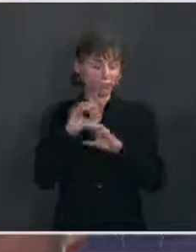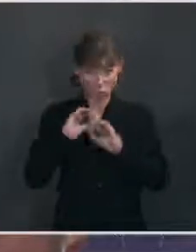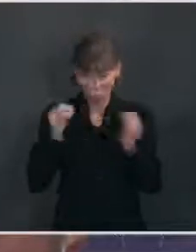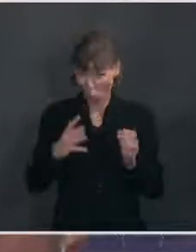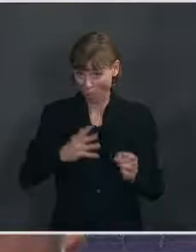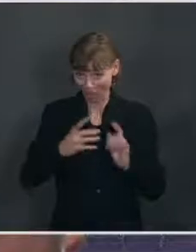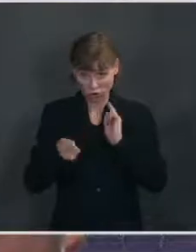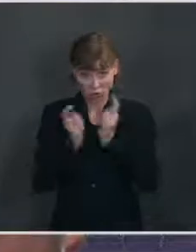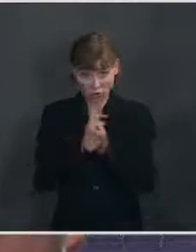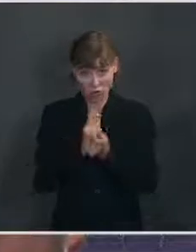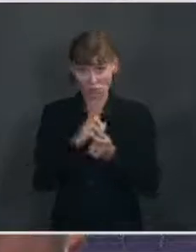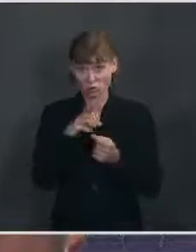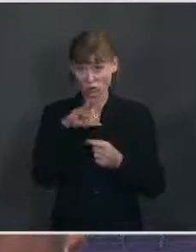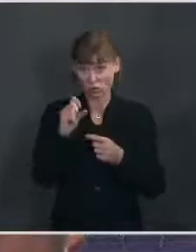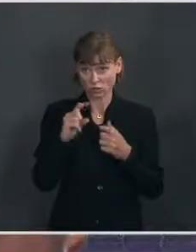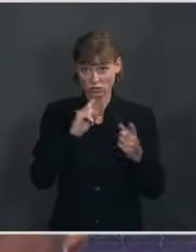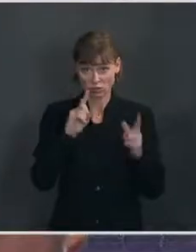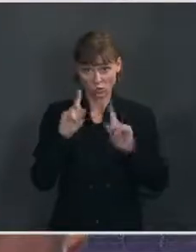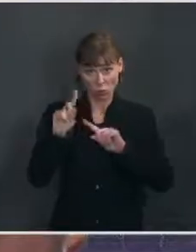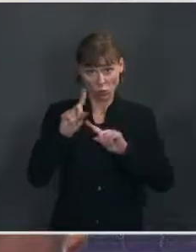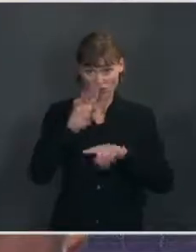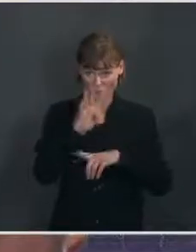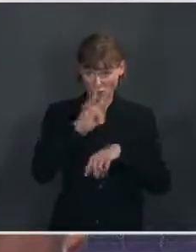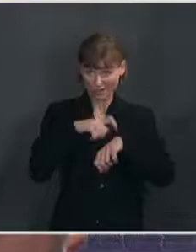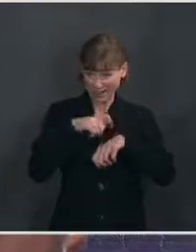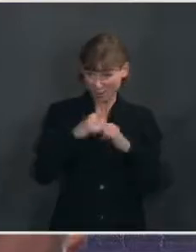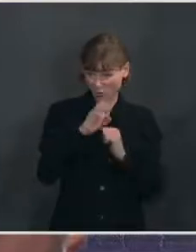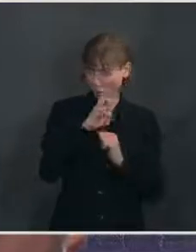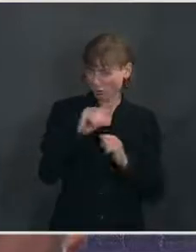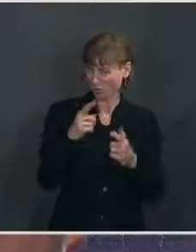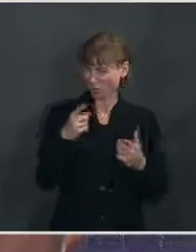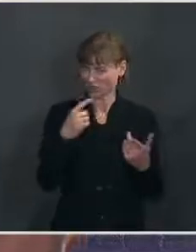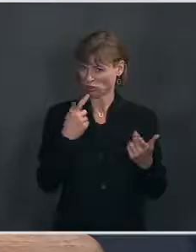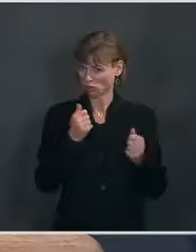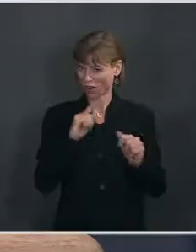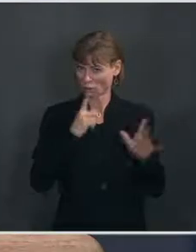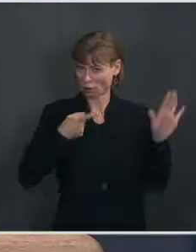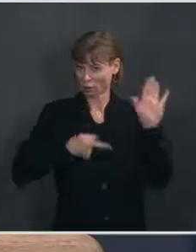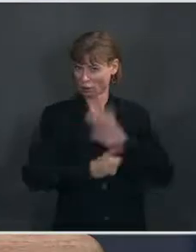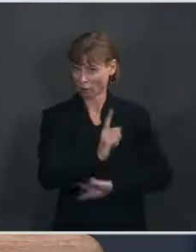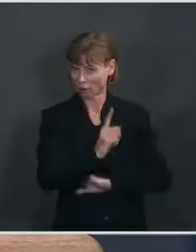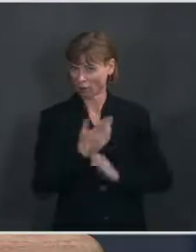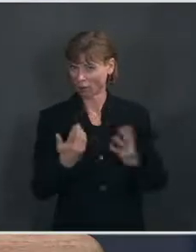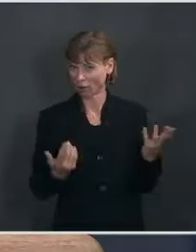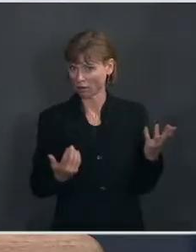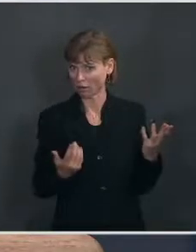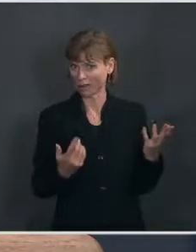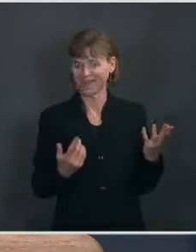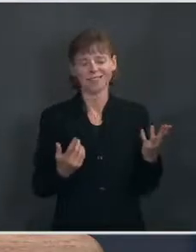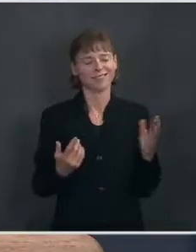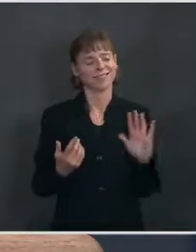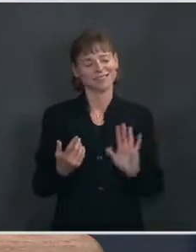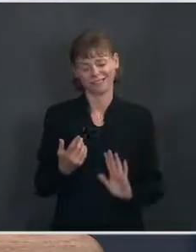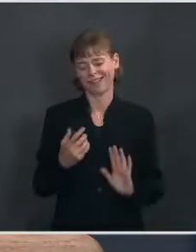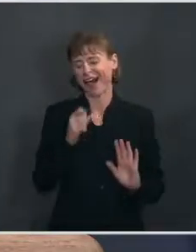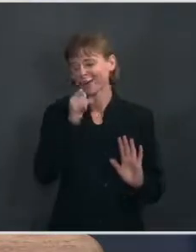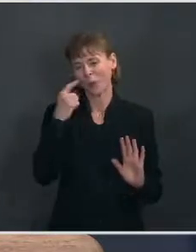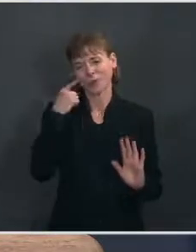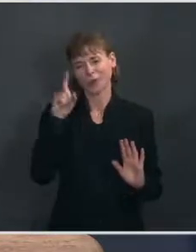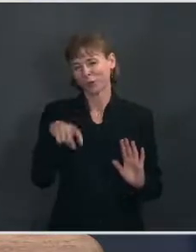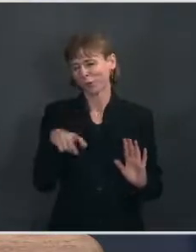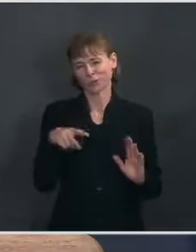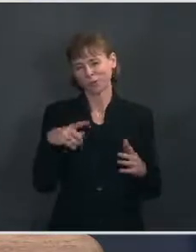used both and the President goes four times with Burma. Was he meaning to be discourteous? Ms. I don't think that's the conclusion you should draw.